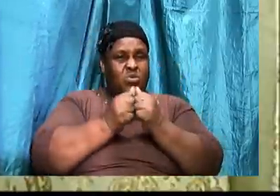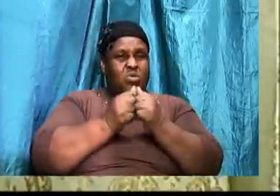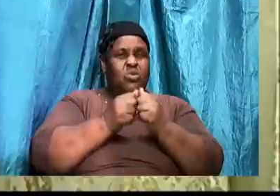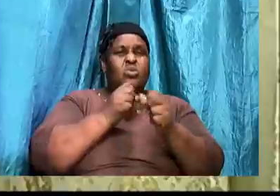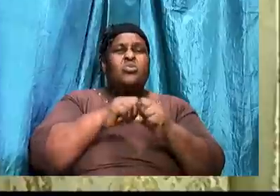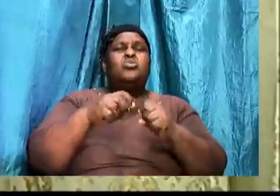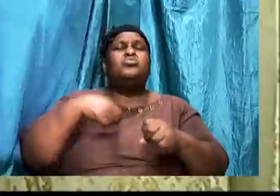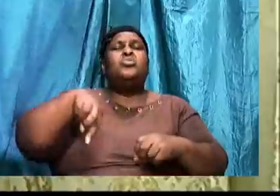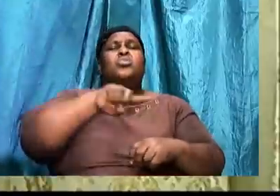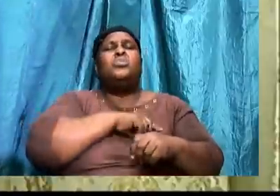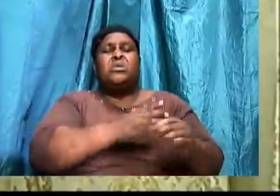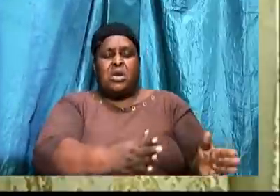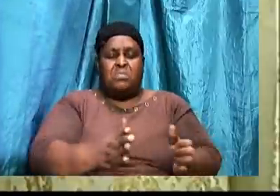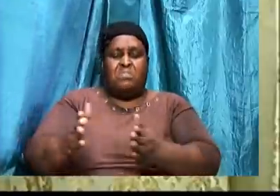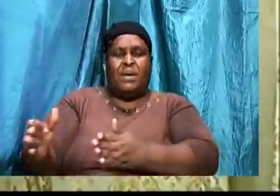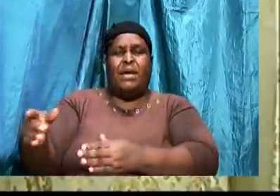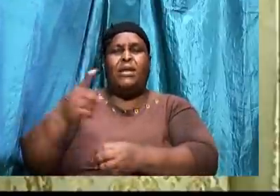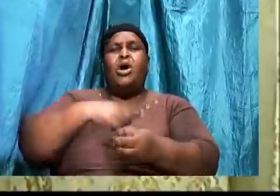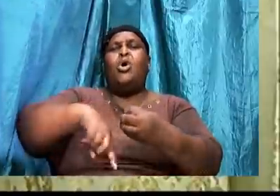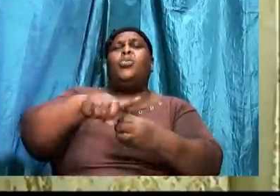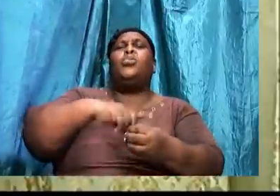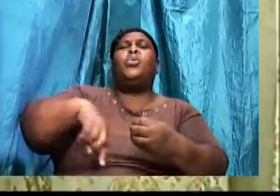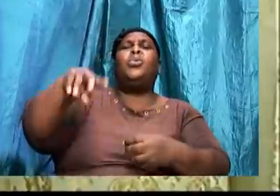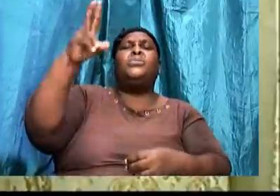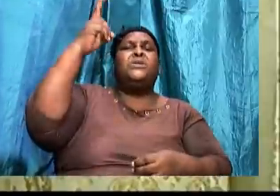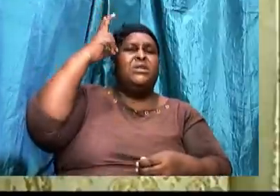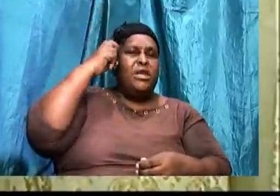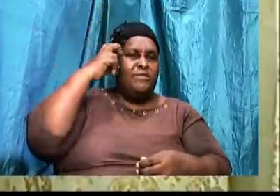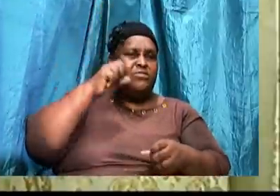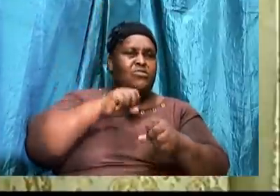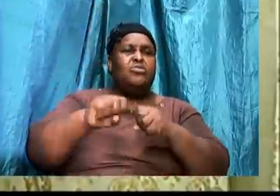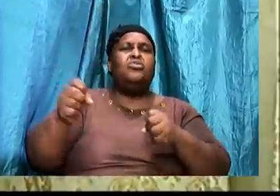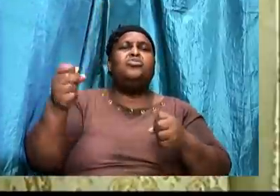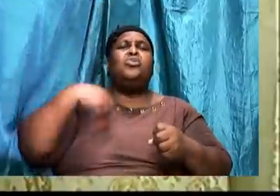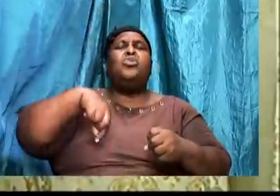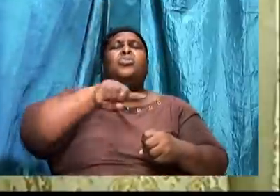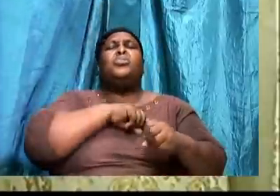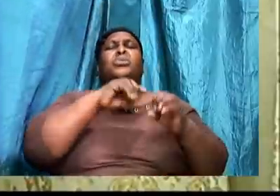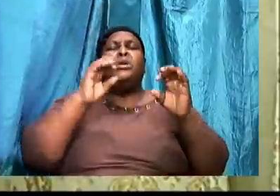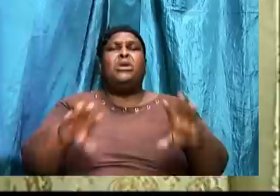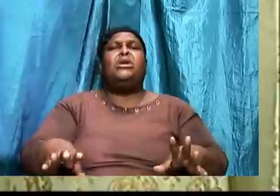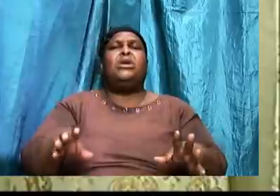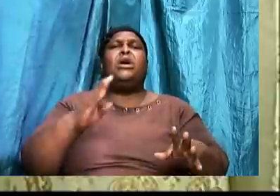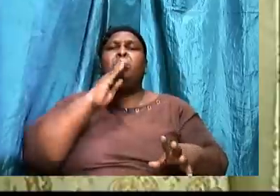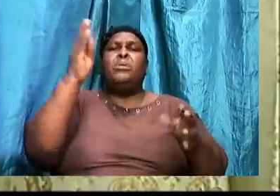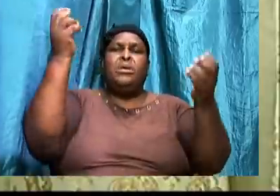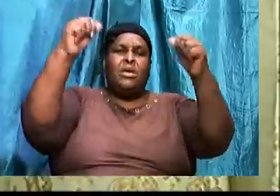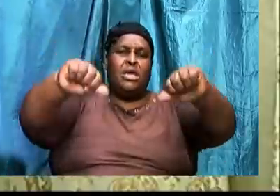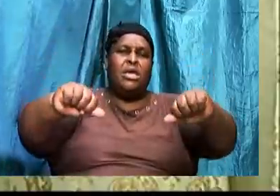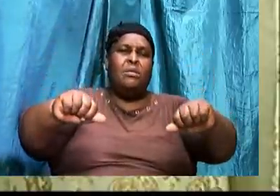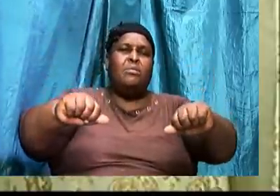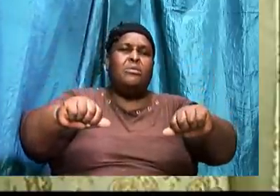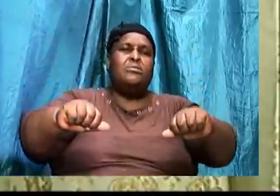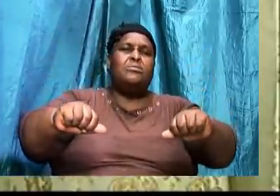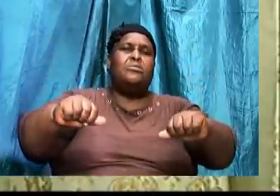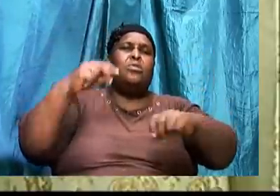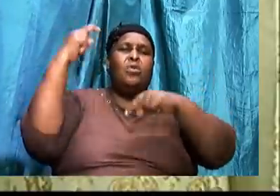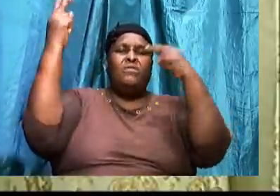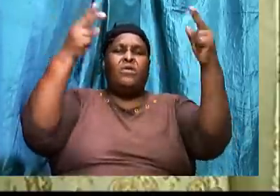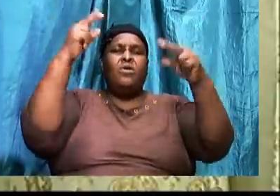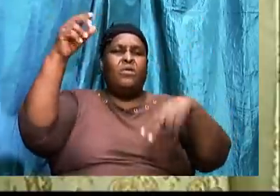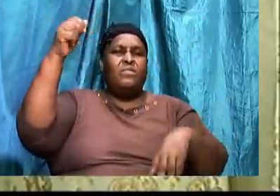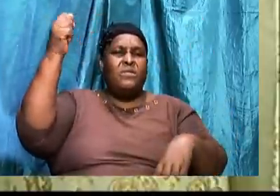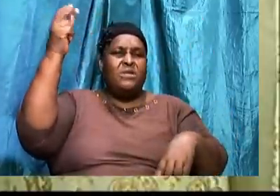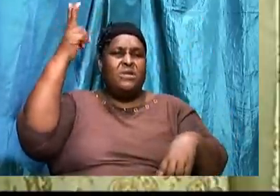around it. That we might be able to overcome. When he throws things at us. It's important